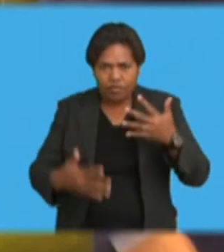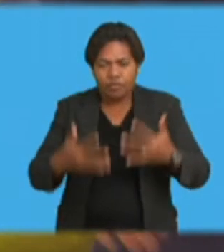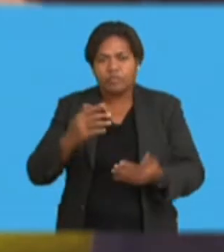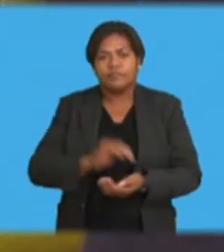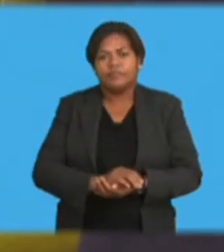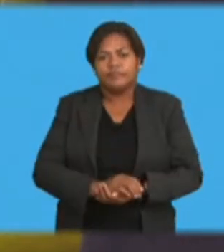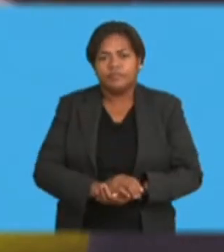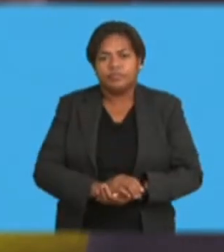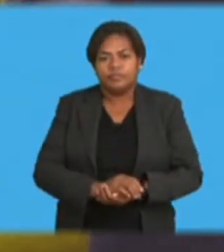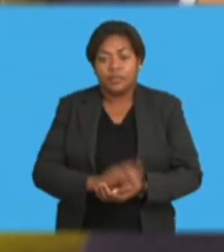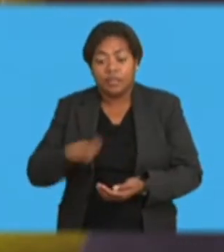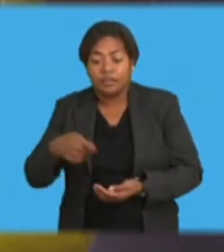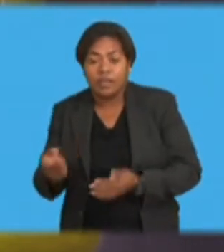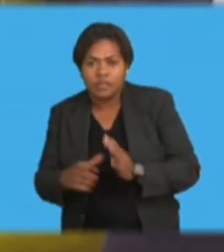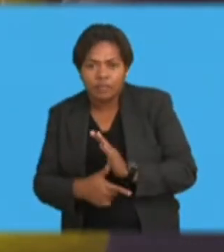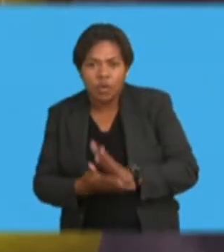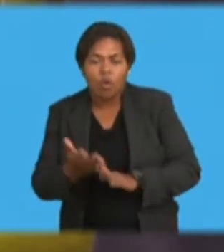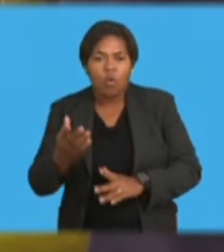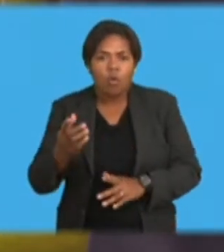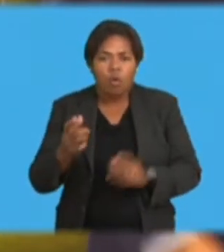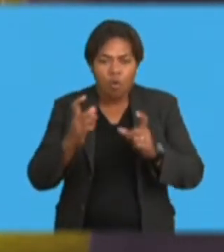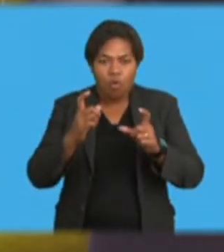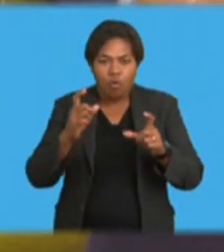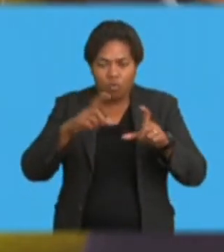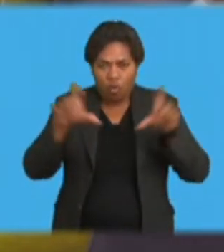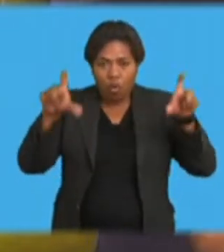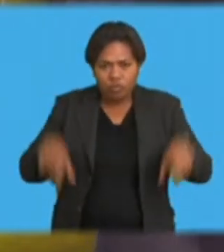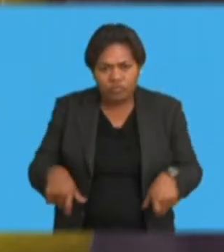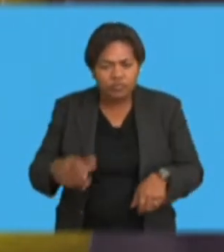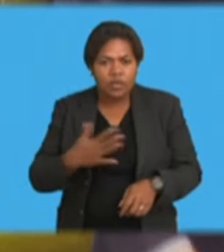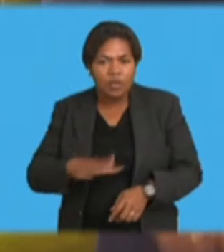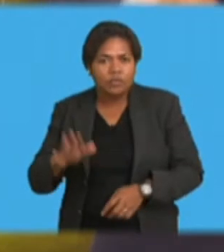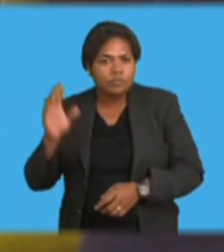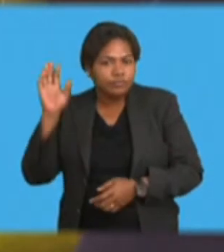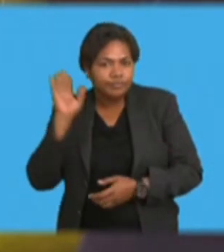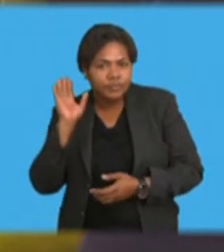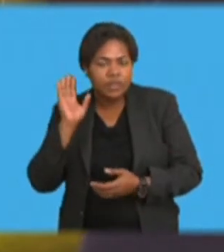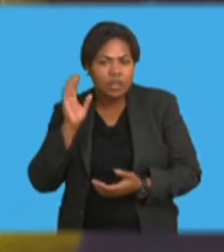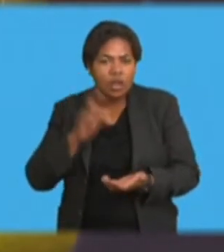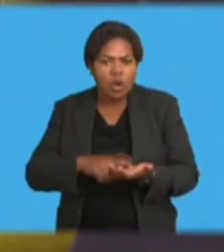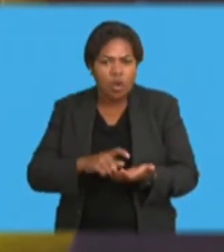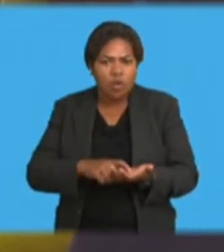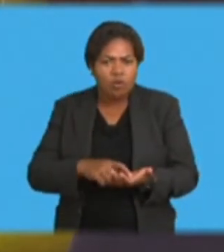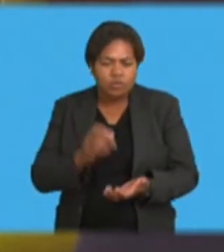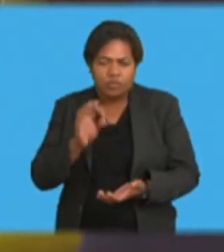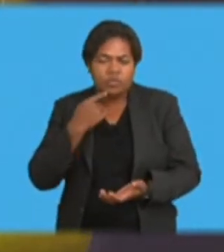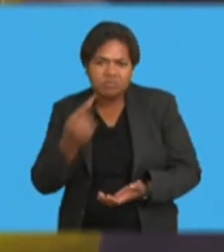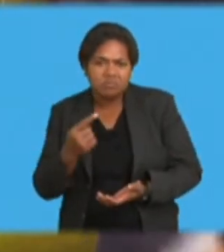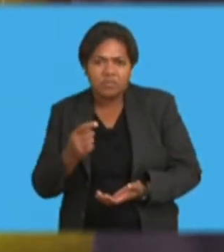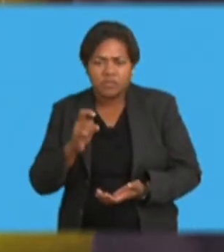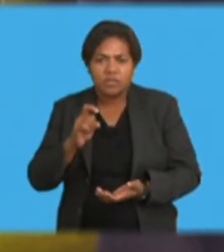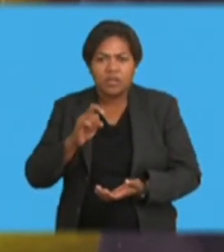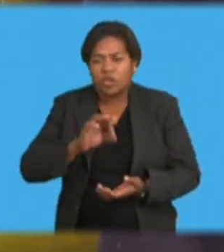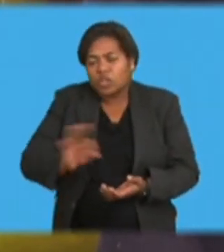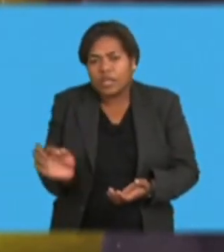next time I went to courts, I went to get a loan, to your higher purchase or get a loan, they would say, you have not paid your previous debt, sorry, we cannot give you